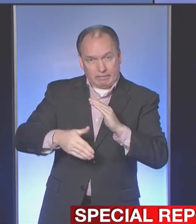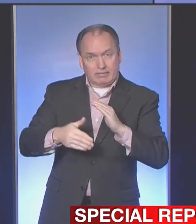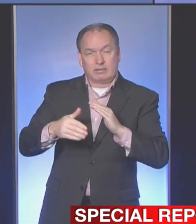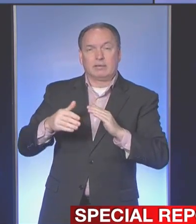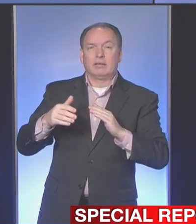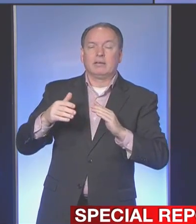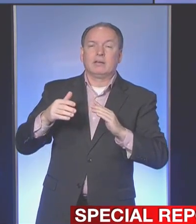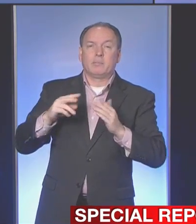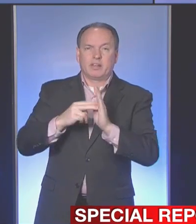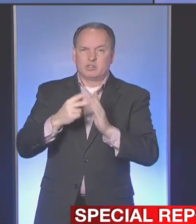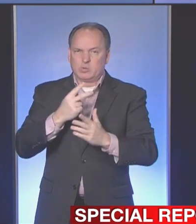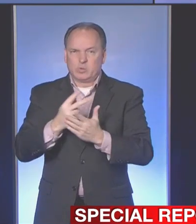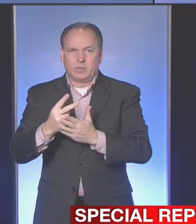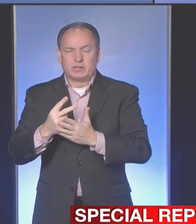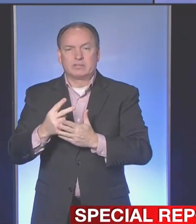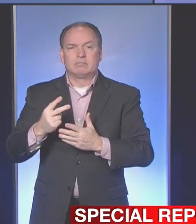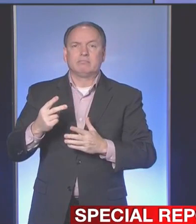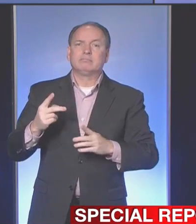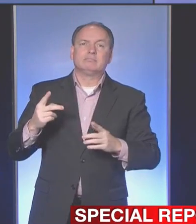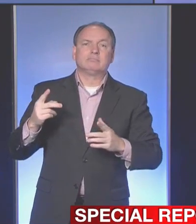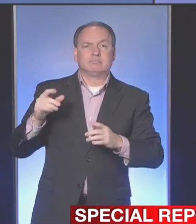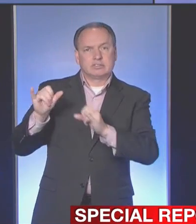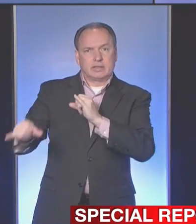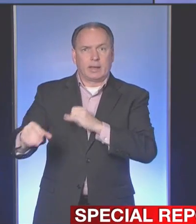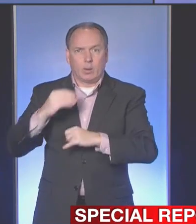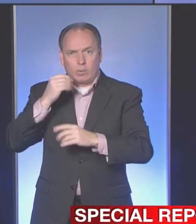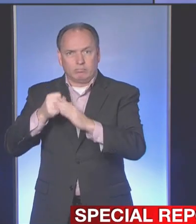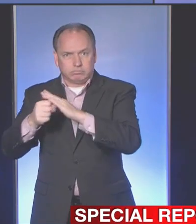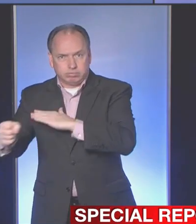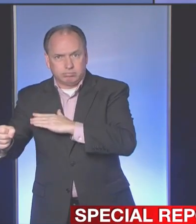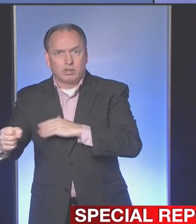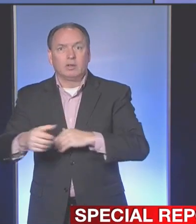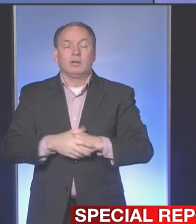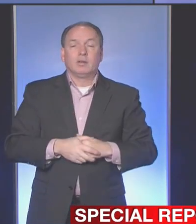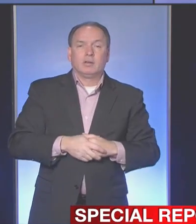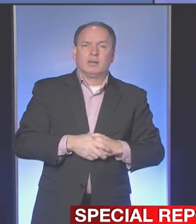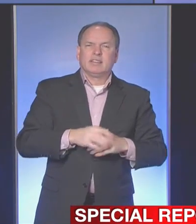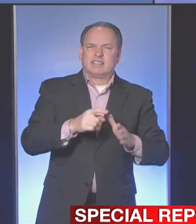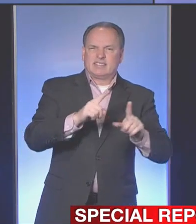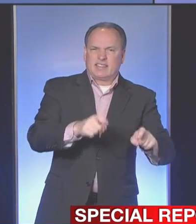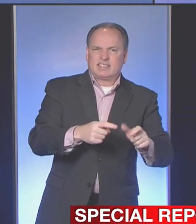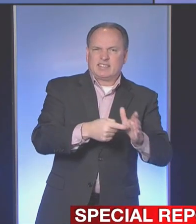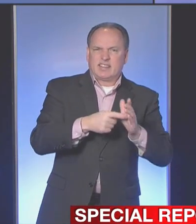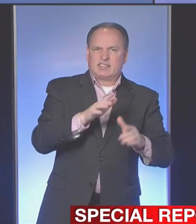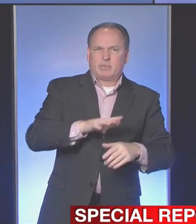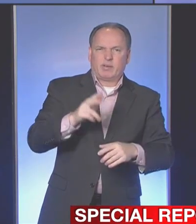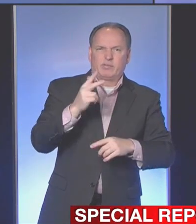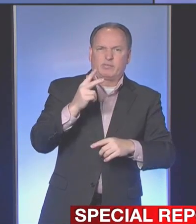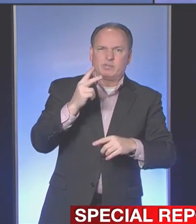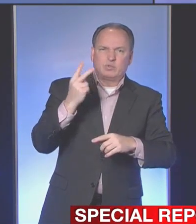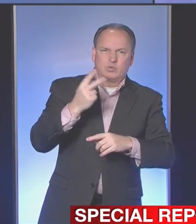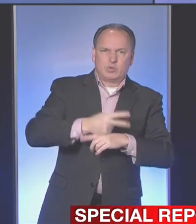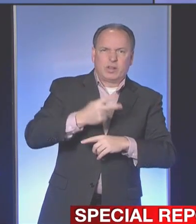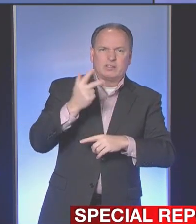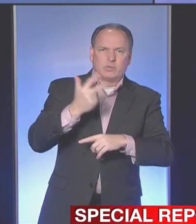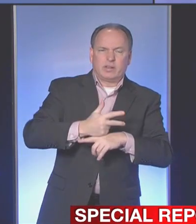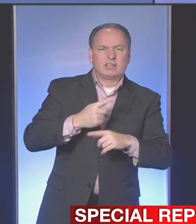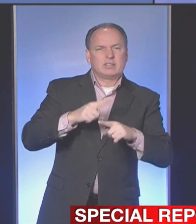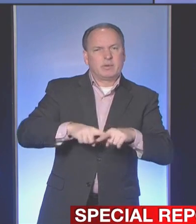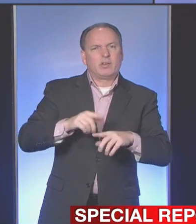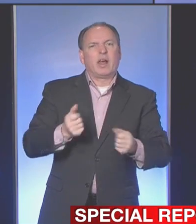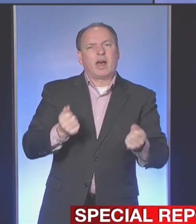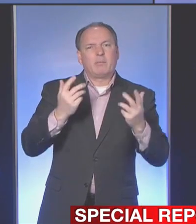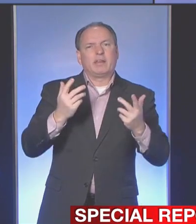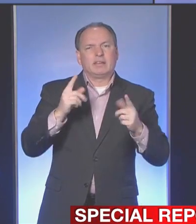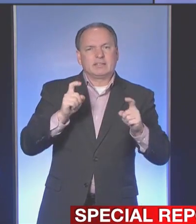The testing takes anywhere from 24 hours to three days depending on the volume and if it's a weekday or weekend